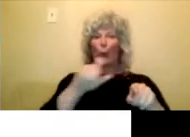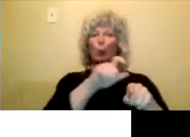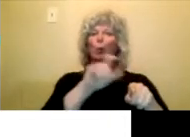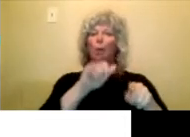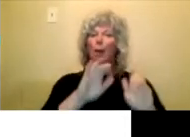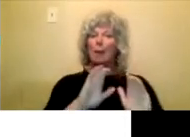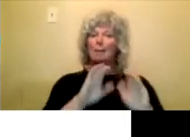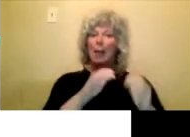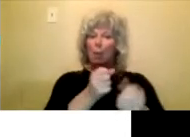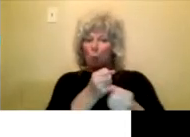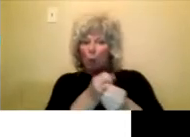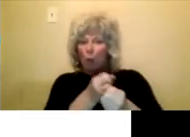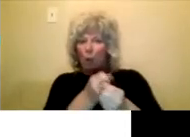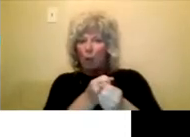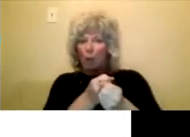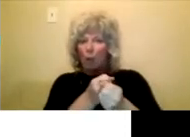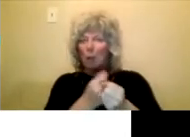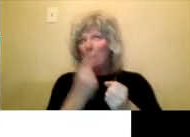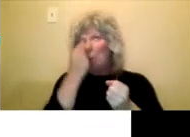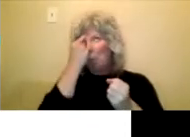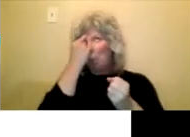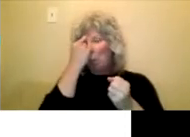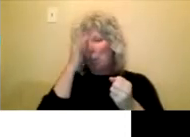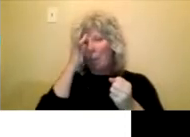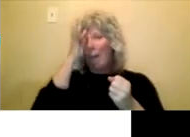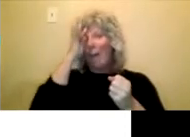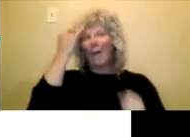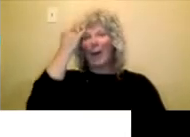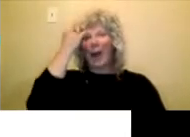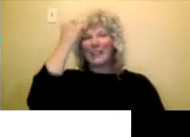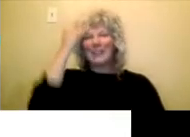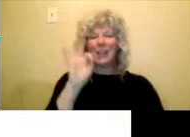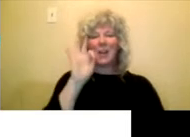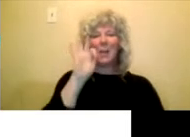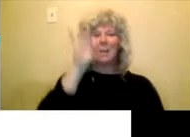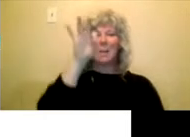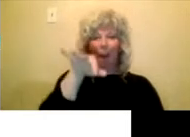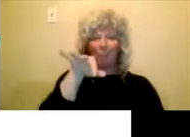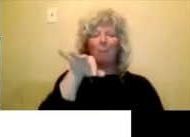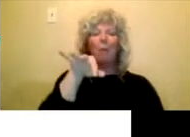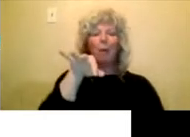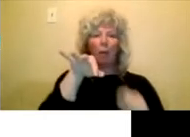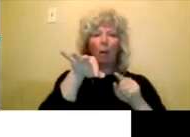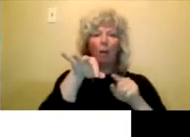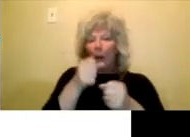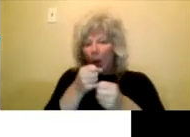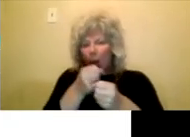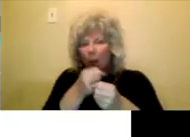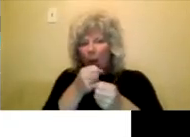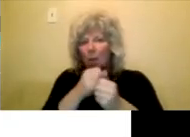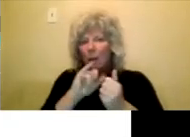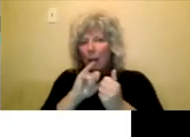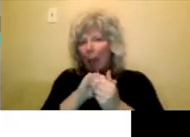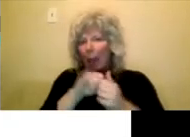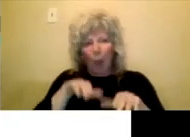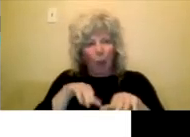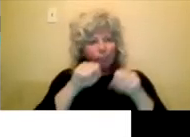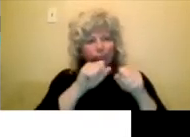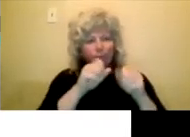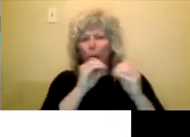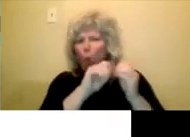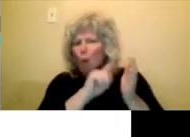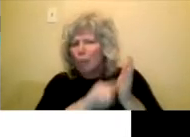project. So you kind of have a seed of an idea. It's designed to support research. Maybe you're